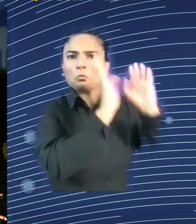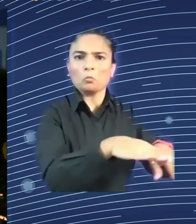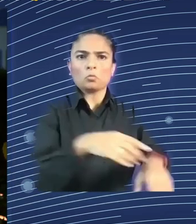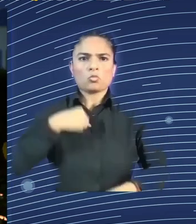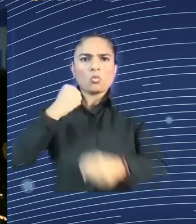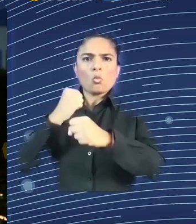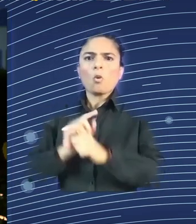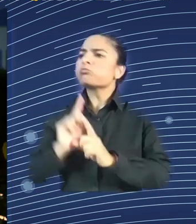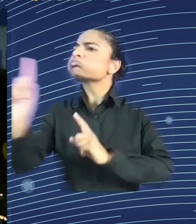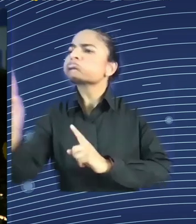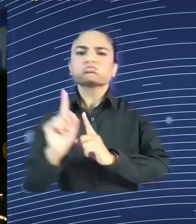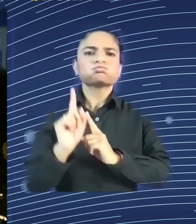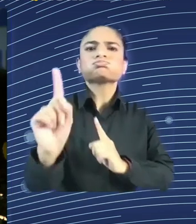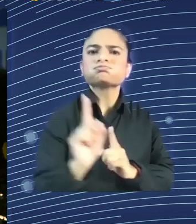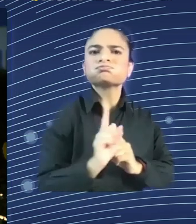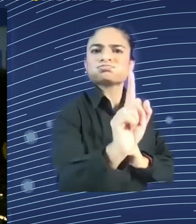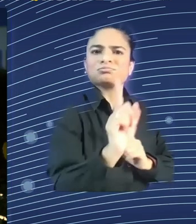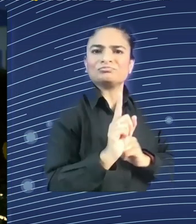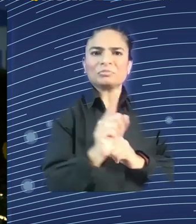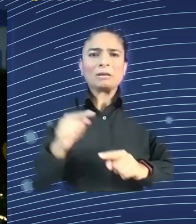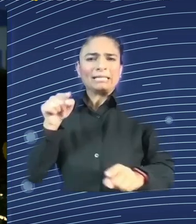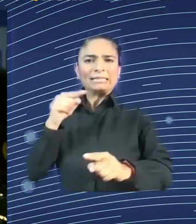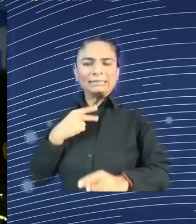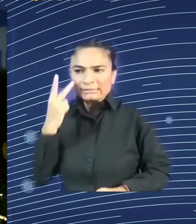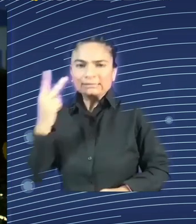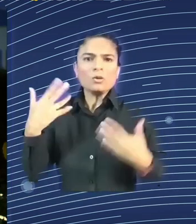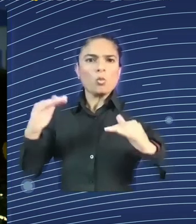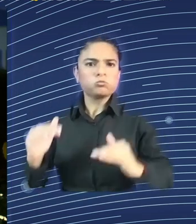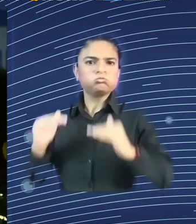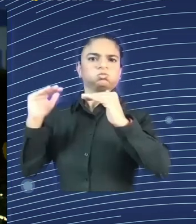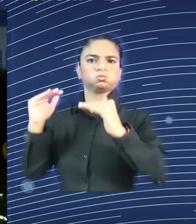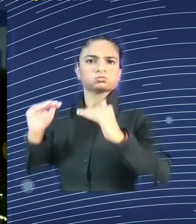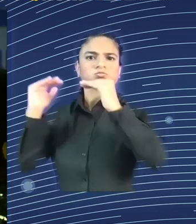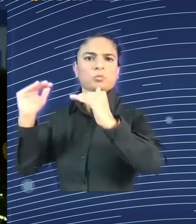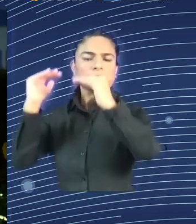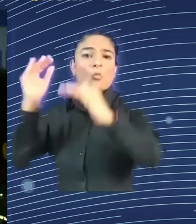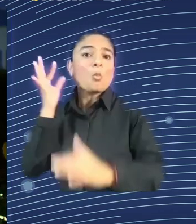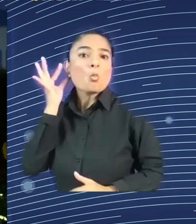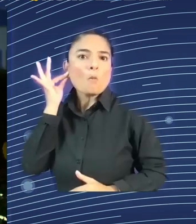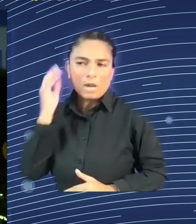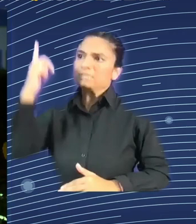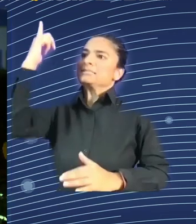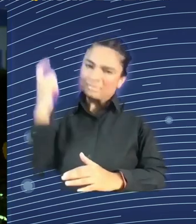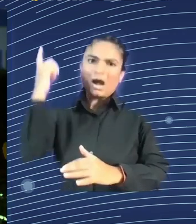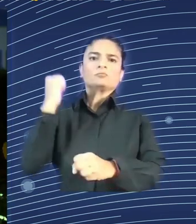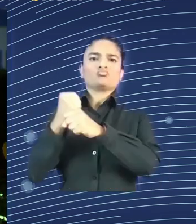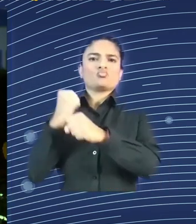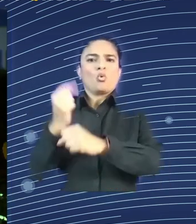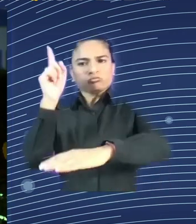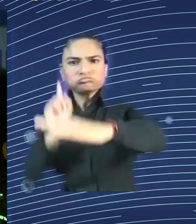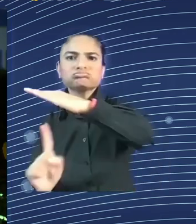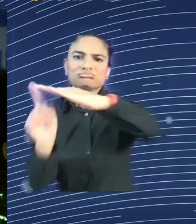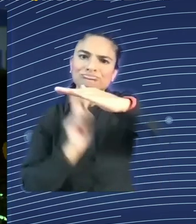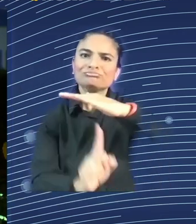of women. Now, at the same time, especially in America, where most of the research was done, a lot of the